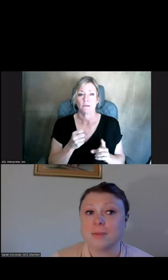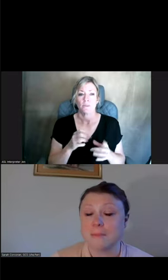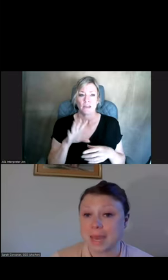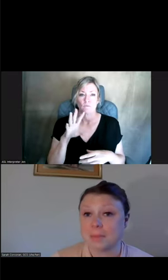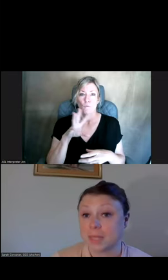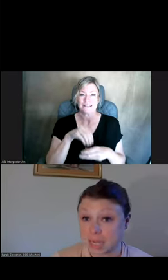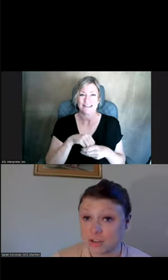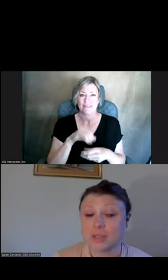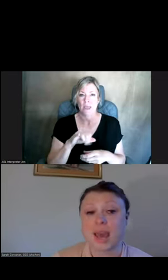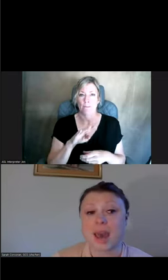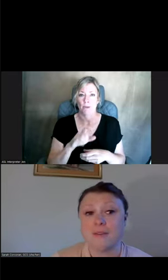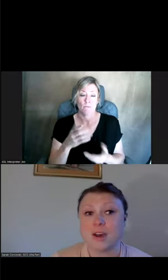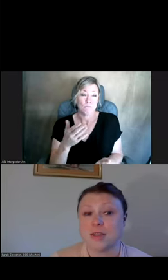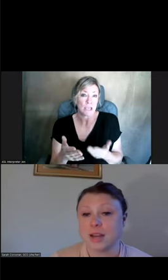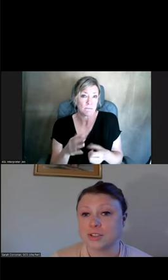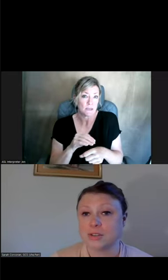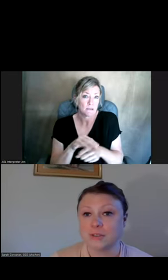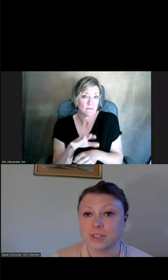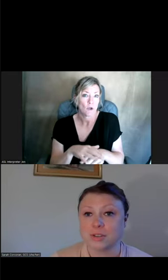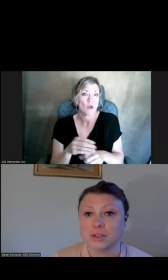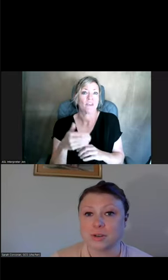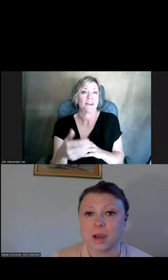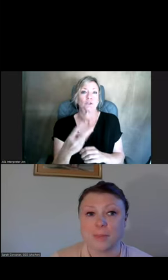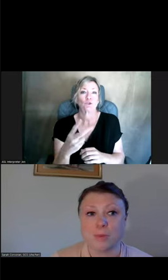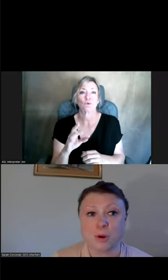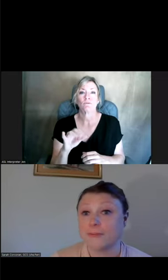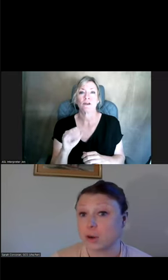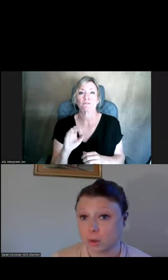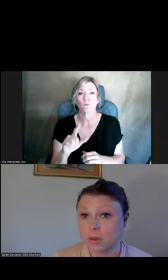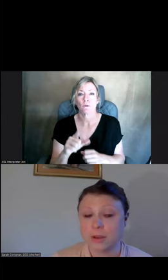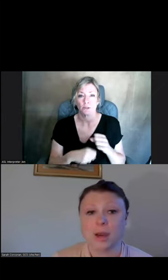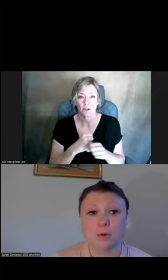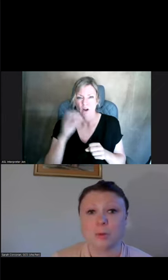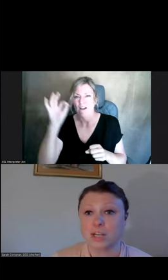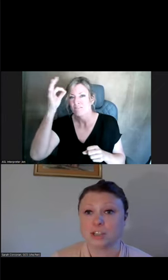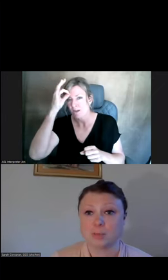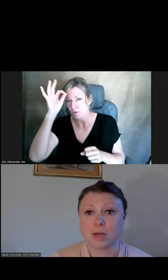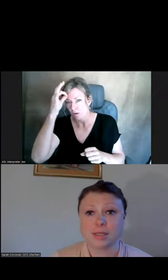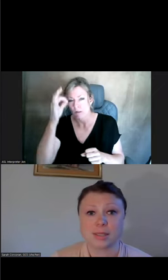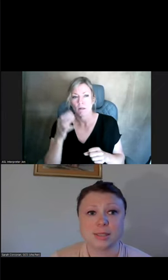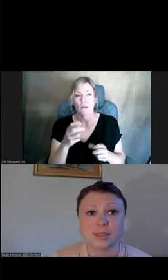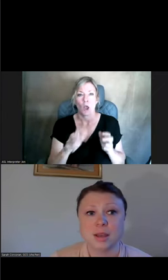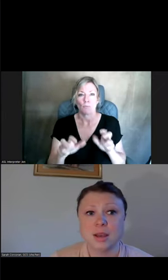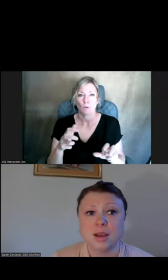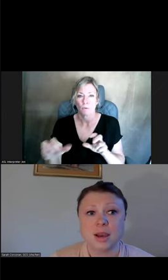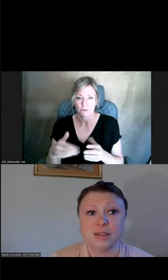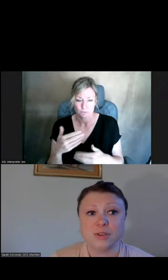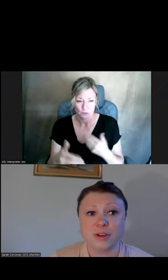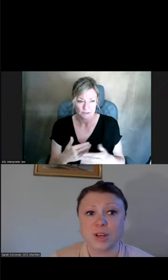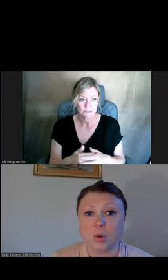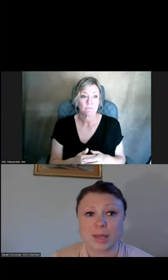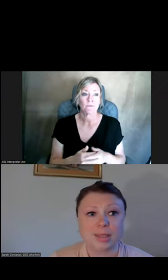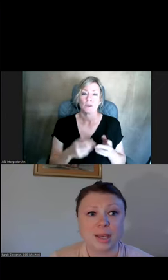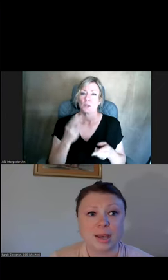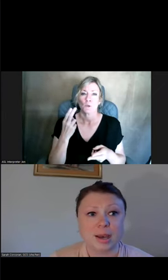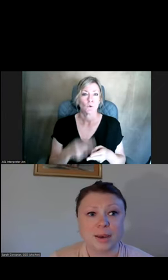of this bill may potentially have on the next two fiscal year federal appropriations processes. So